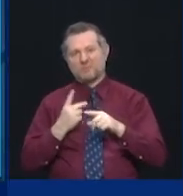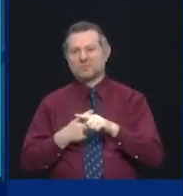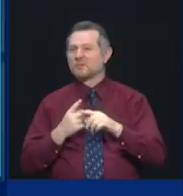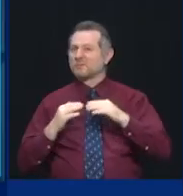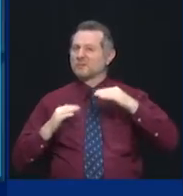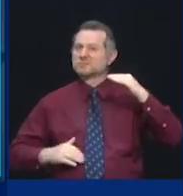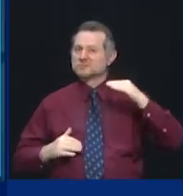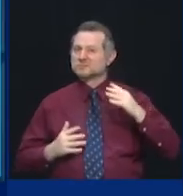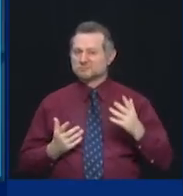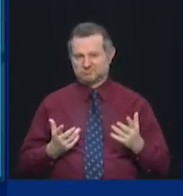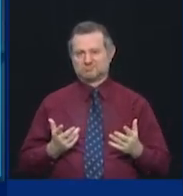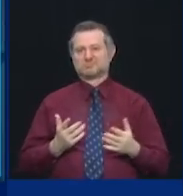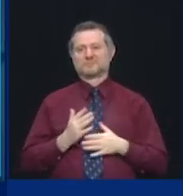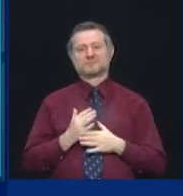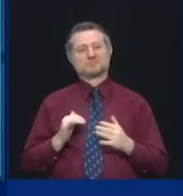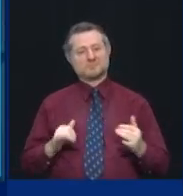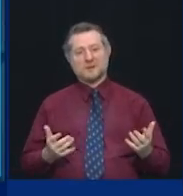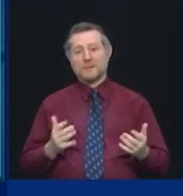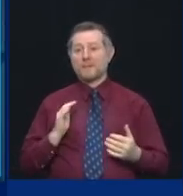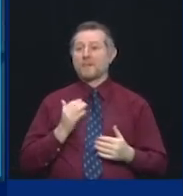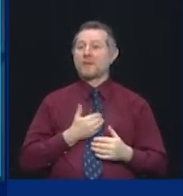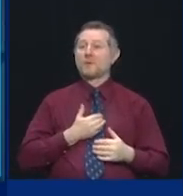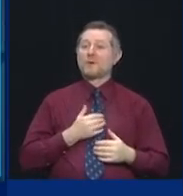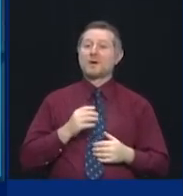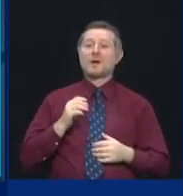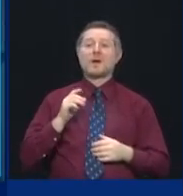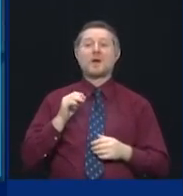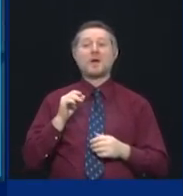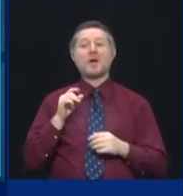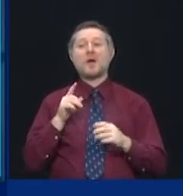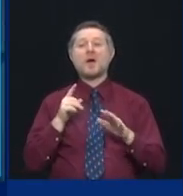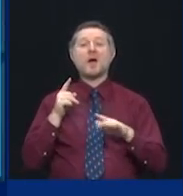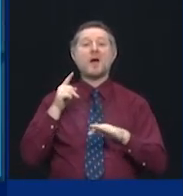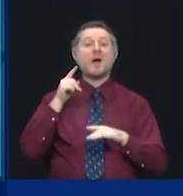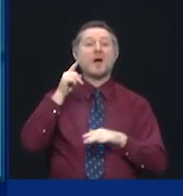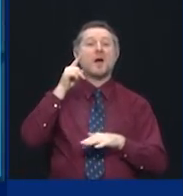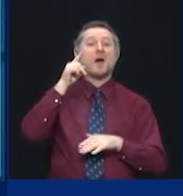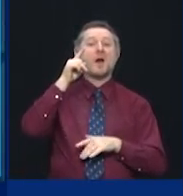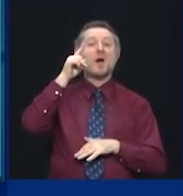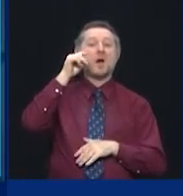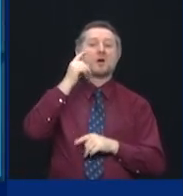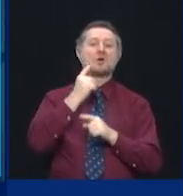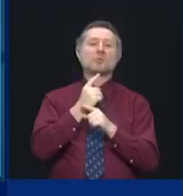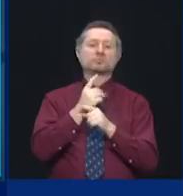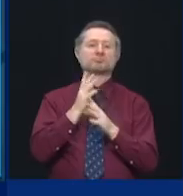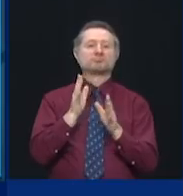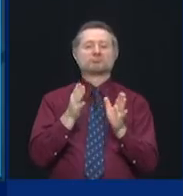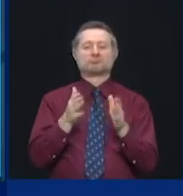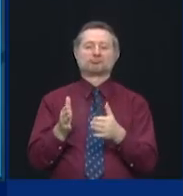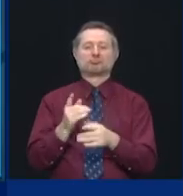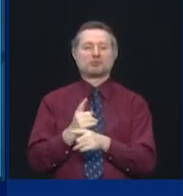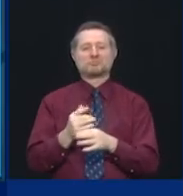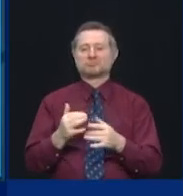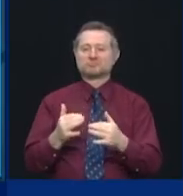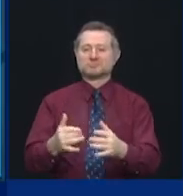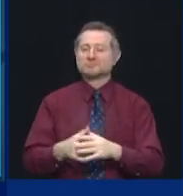And all the arrows are headed in the right direction. We're doing everything we can to get vaccinations up.